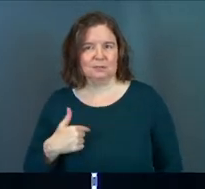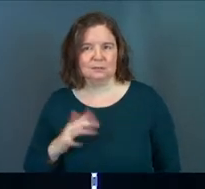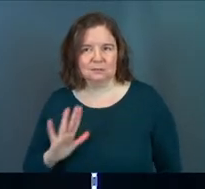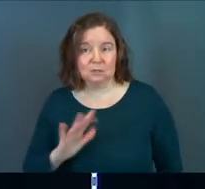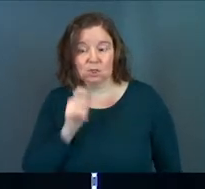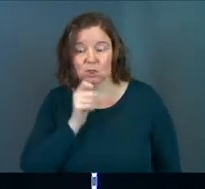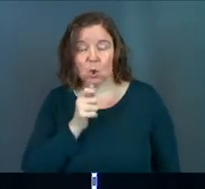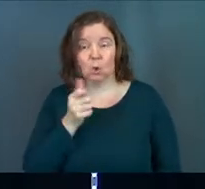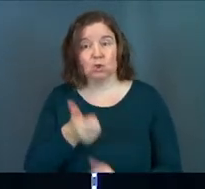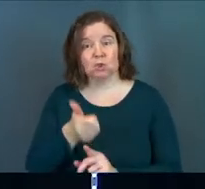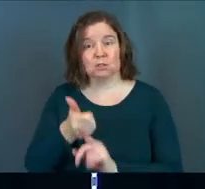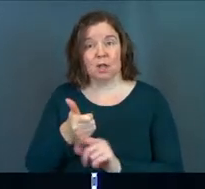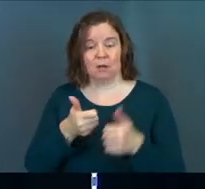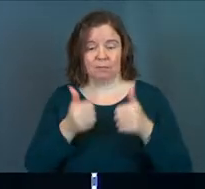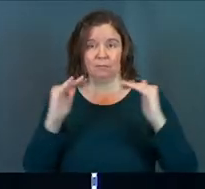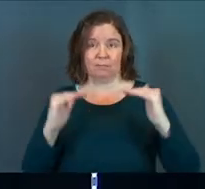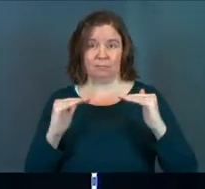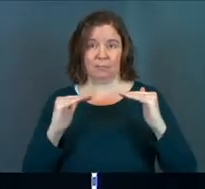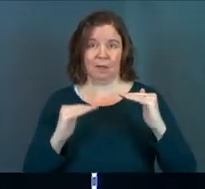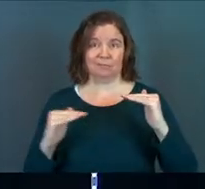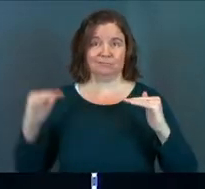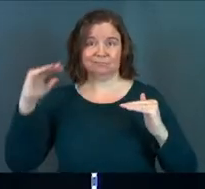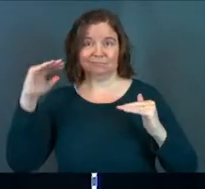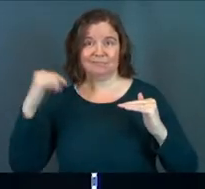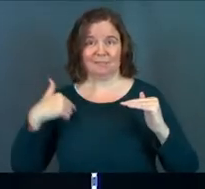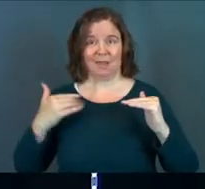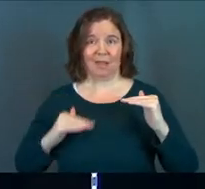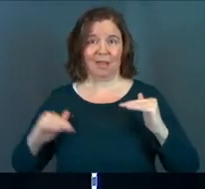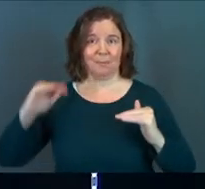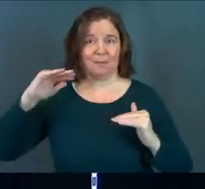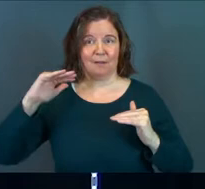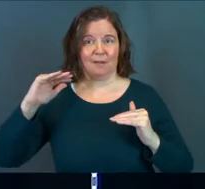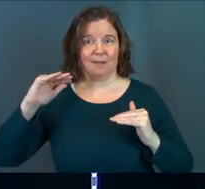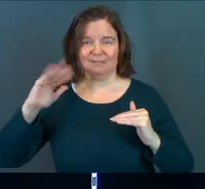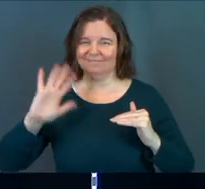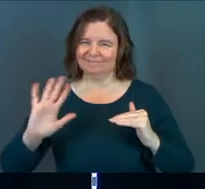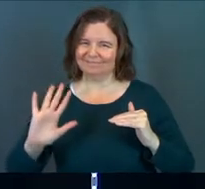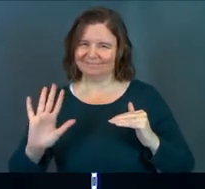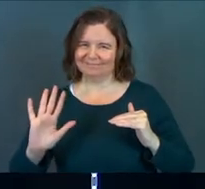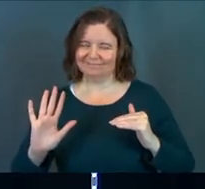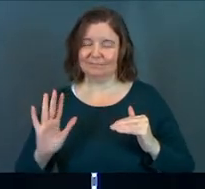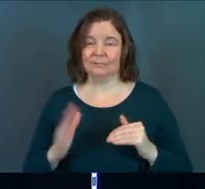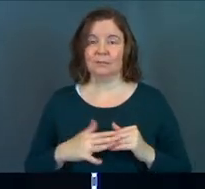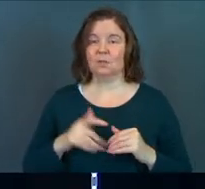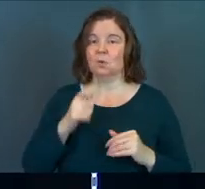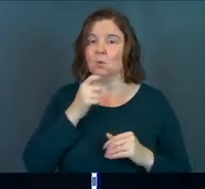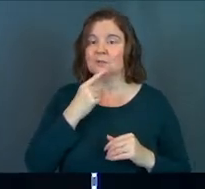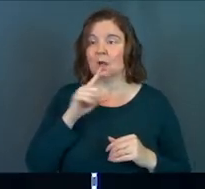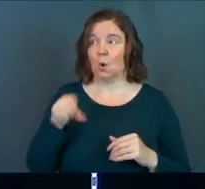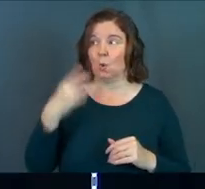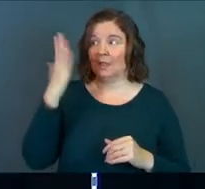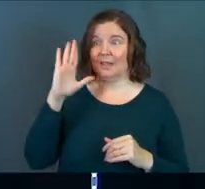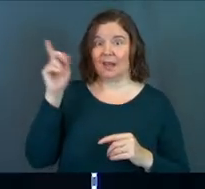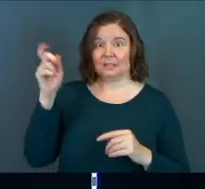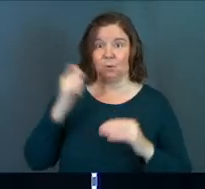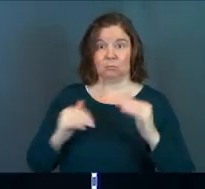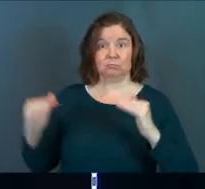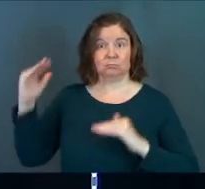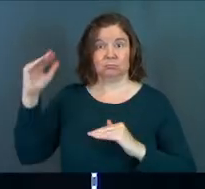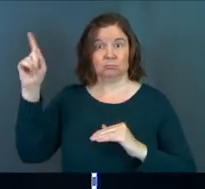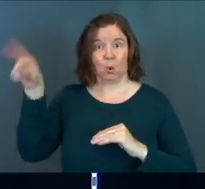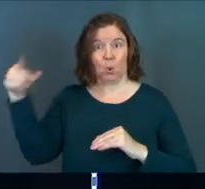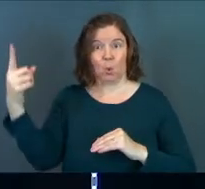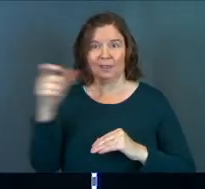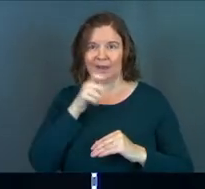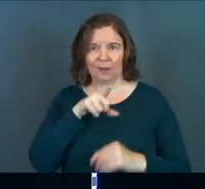Don't place yourself above the other people around you in your life. Don't place yourself in a place that only God is supposed to be